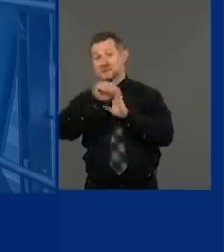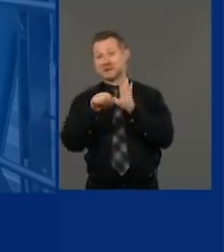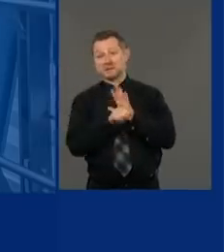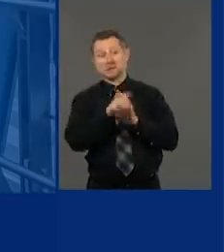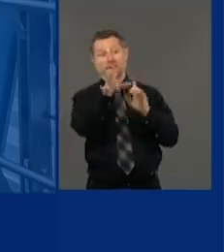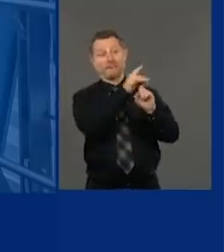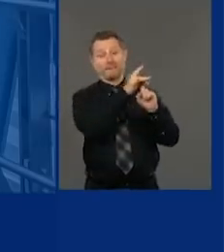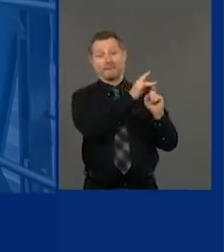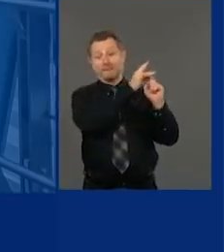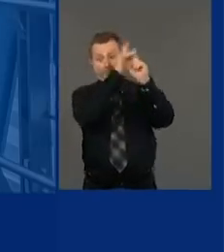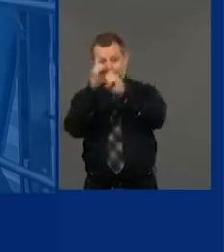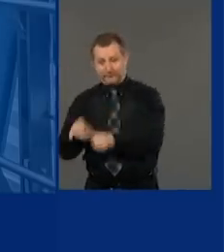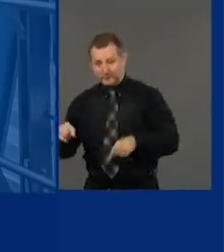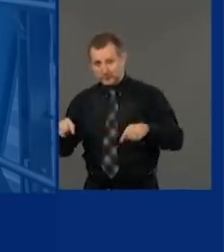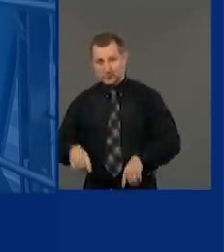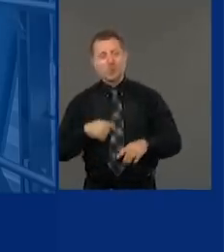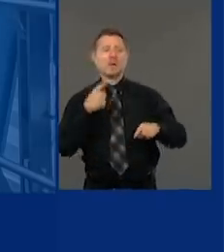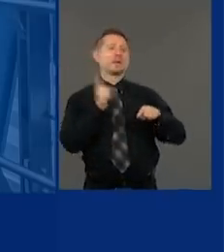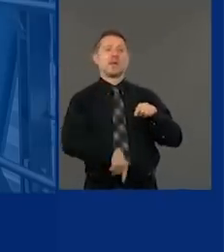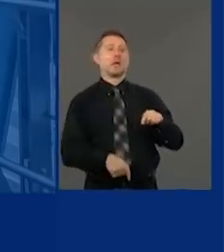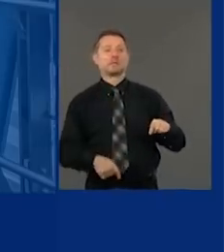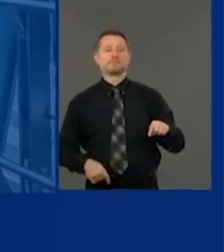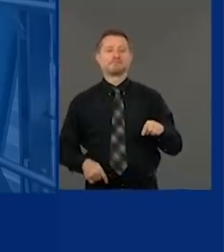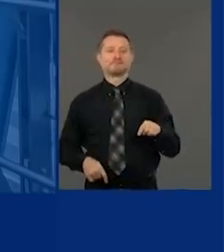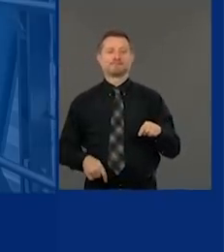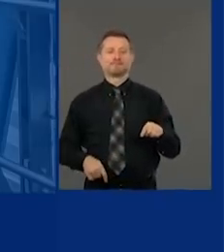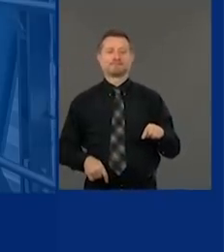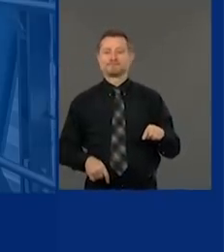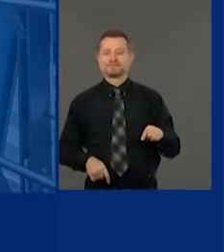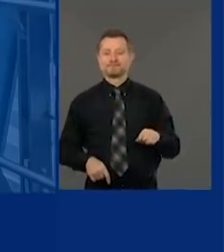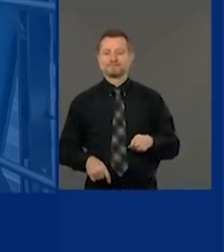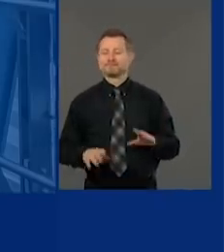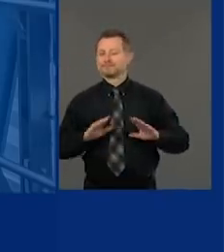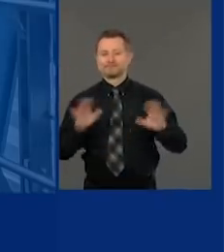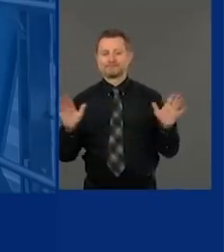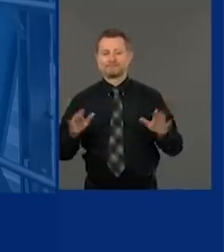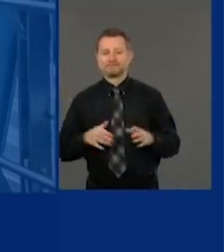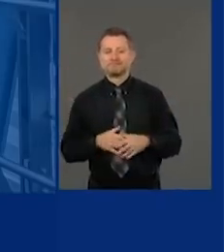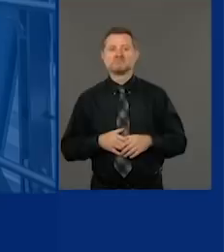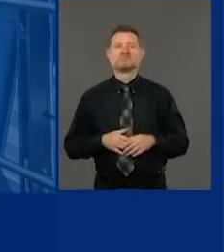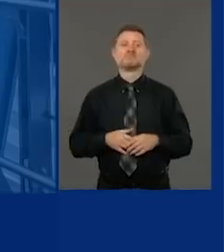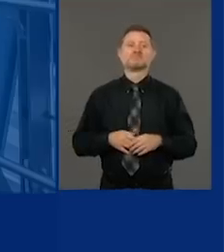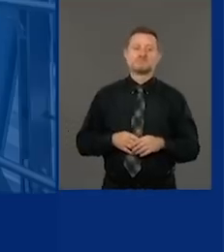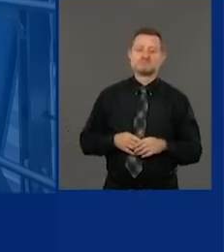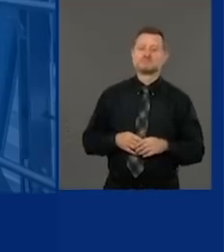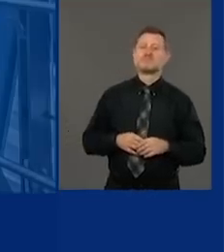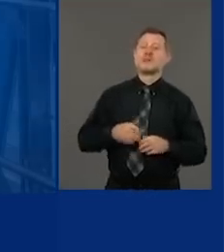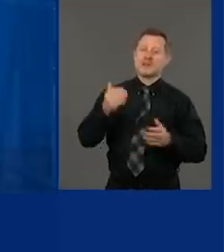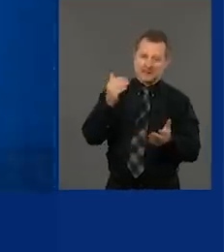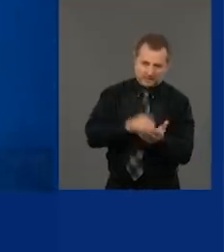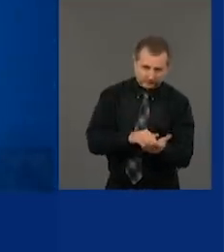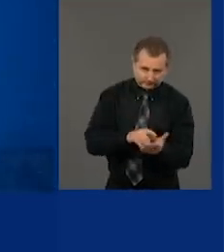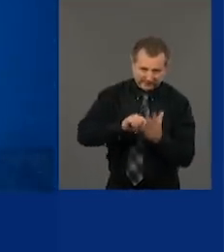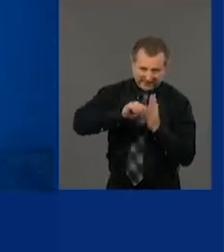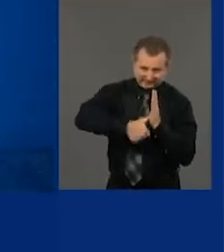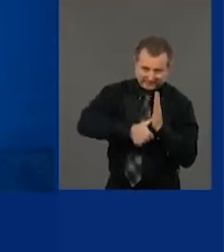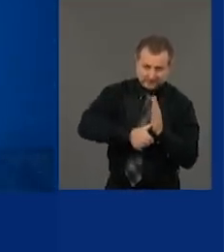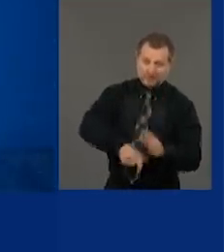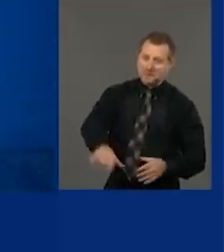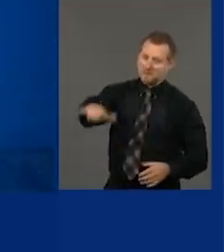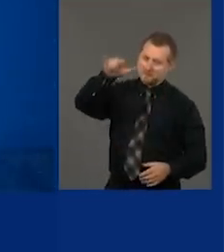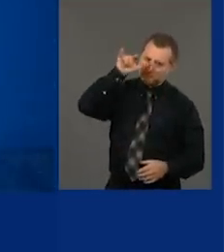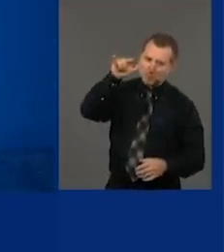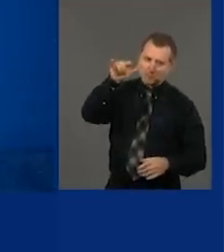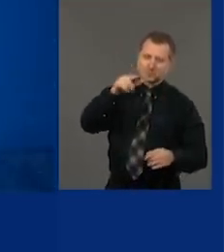the virus again. It is that simple. Again, Port Authority will do the enforcement